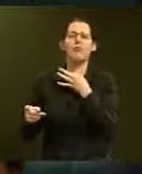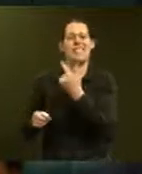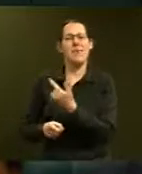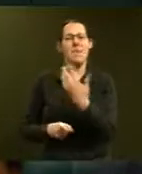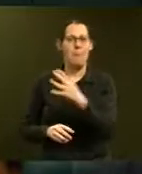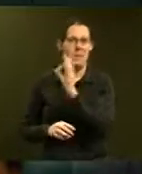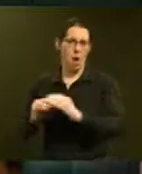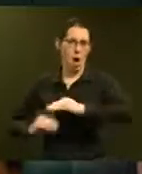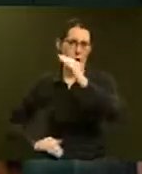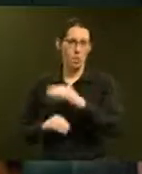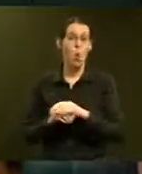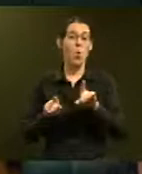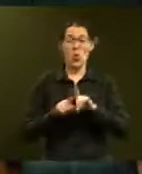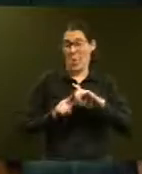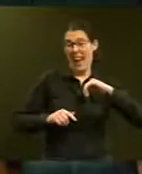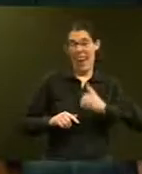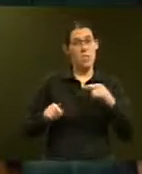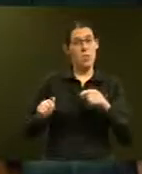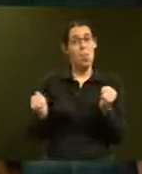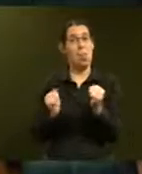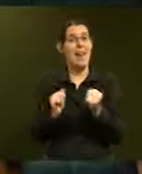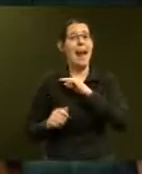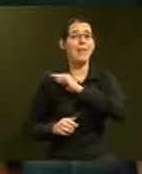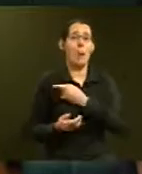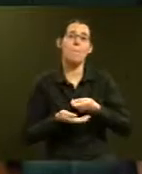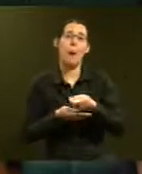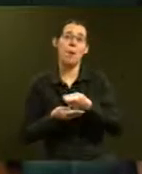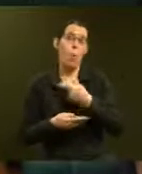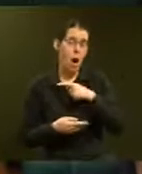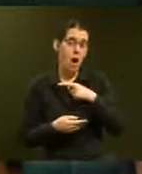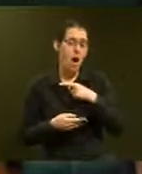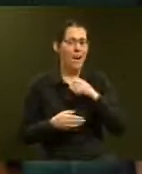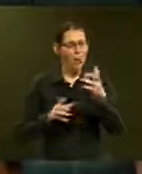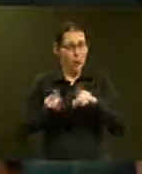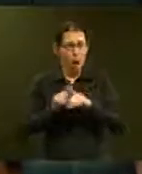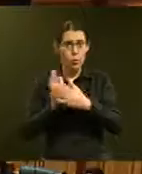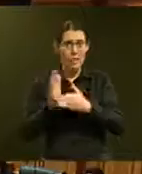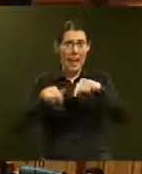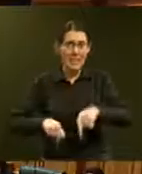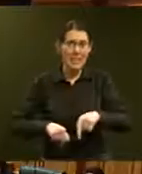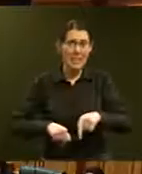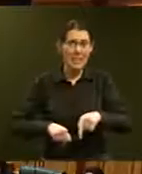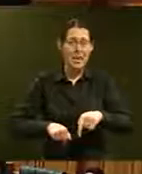not accept that in a country like New Zealand, people are sick and dying because they live in cold, damp houses.